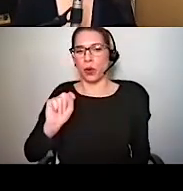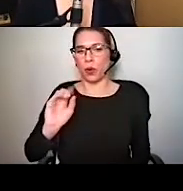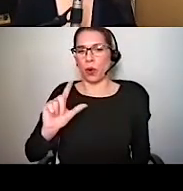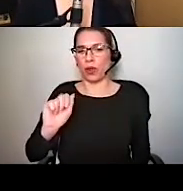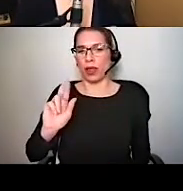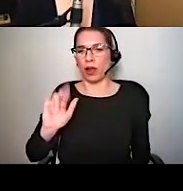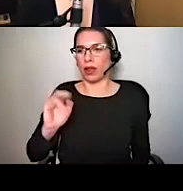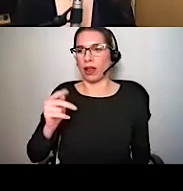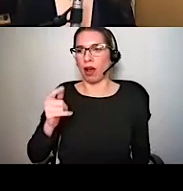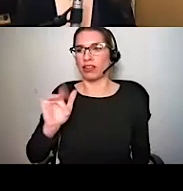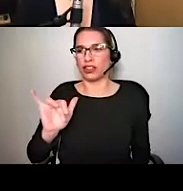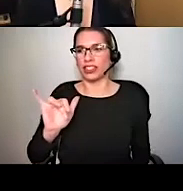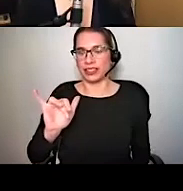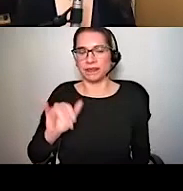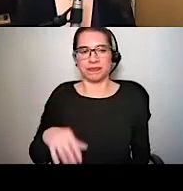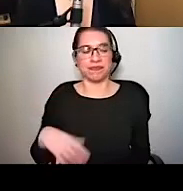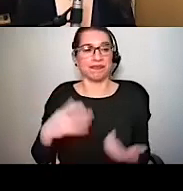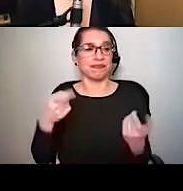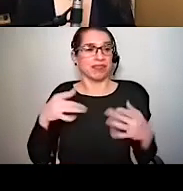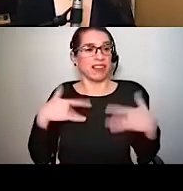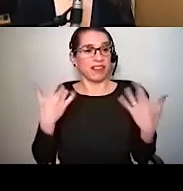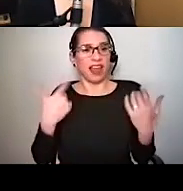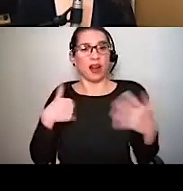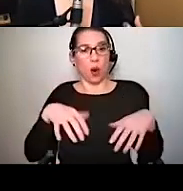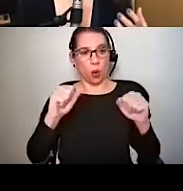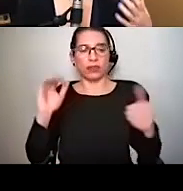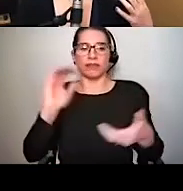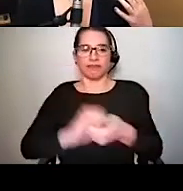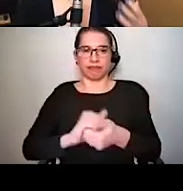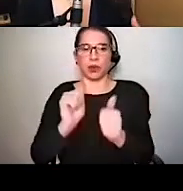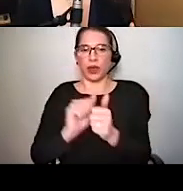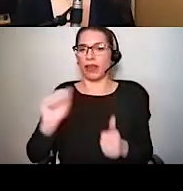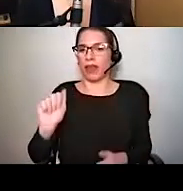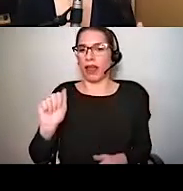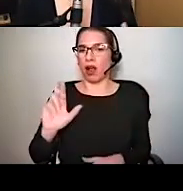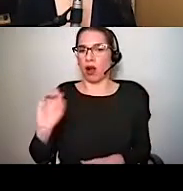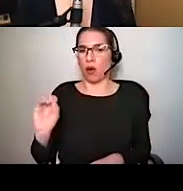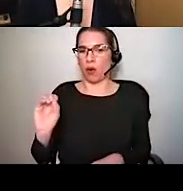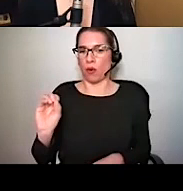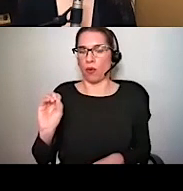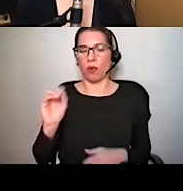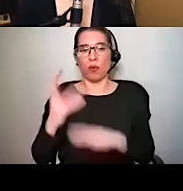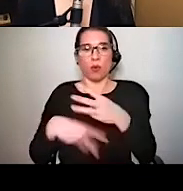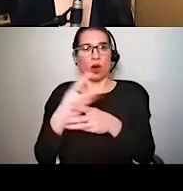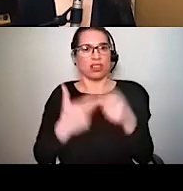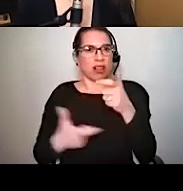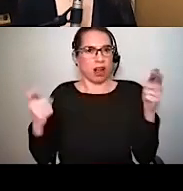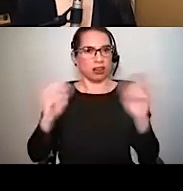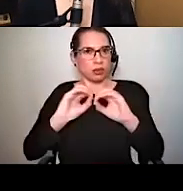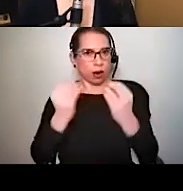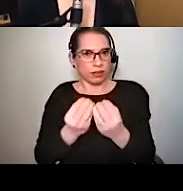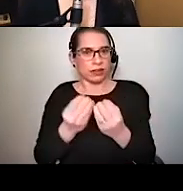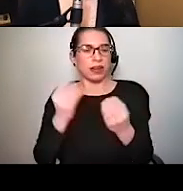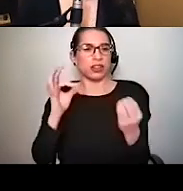event is being hosted in collaboration with the ARO, who is the largest, world's largest organization of hearing